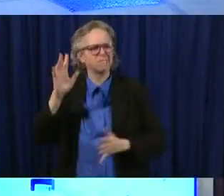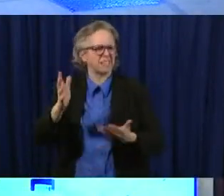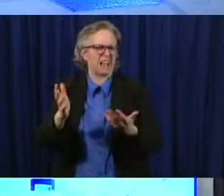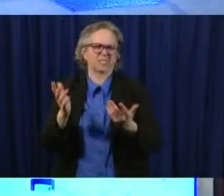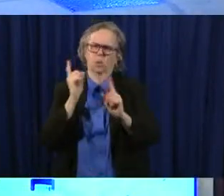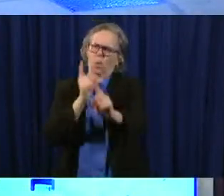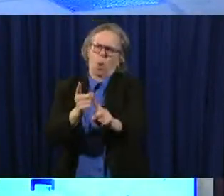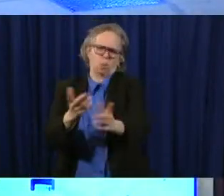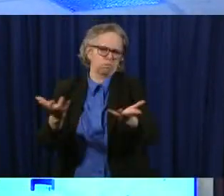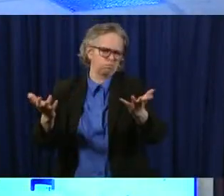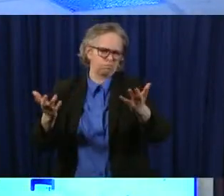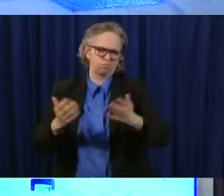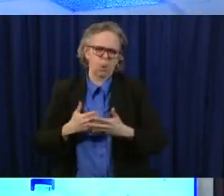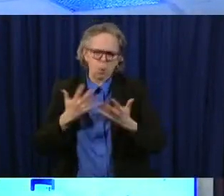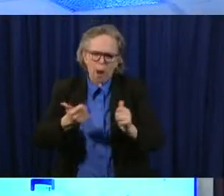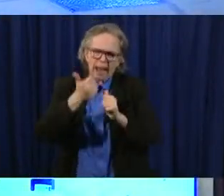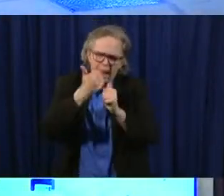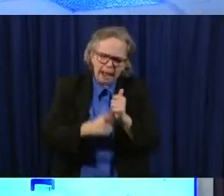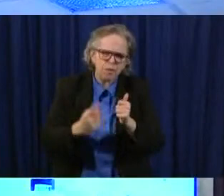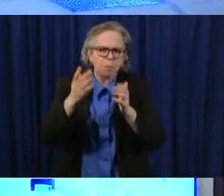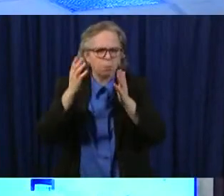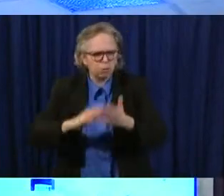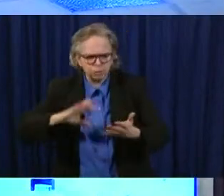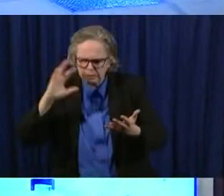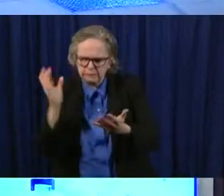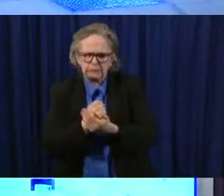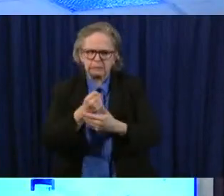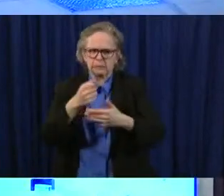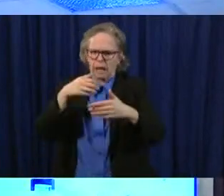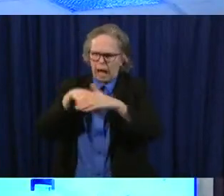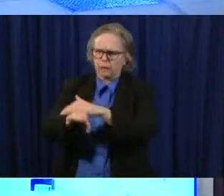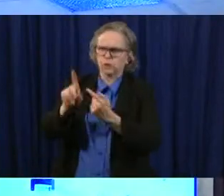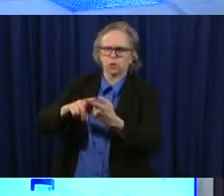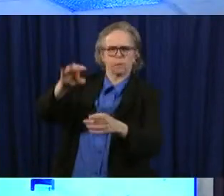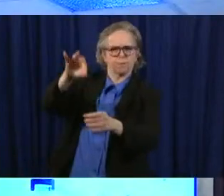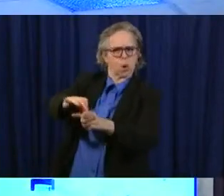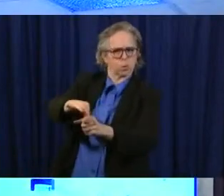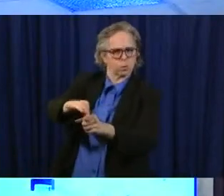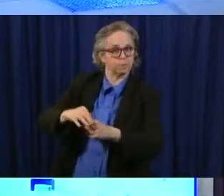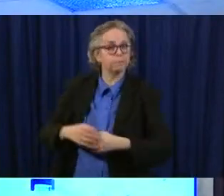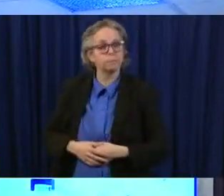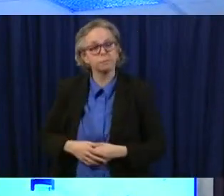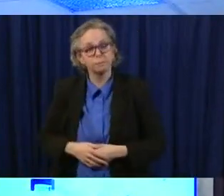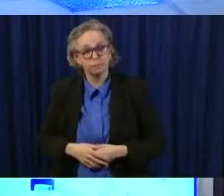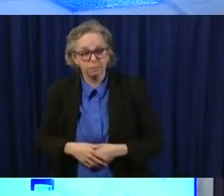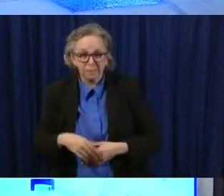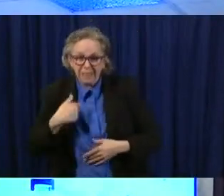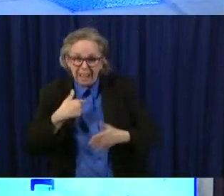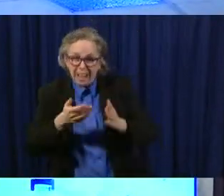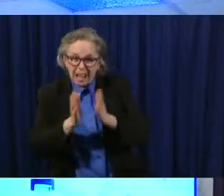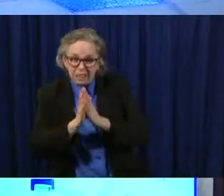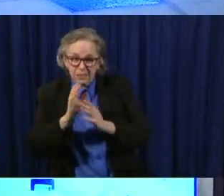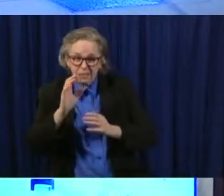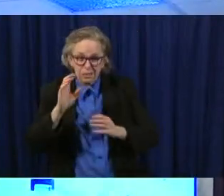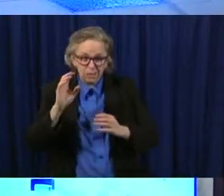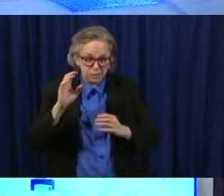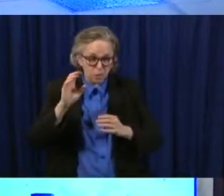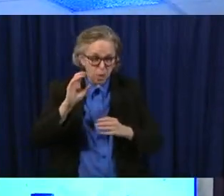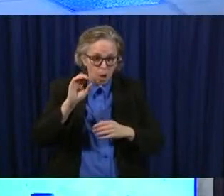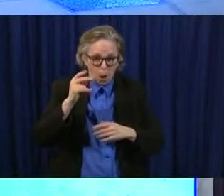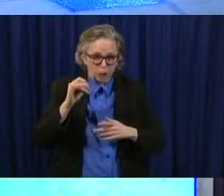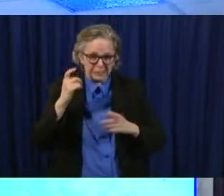uh during this public health emergency we didn't want to ask ohioans to choose between their fundamental rights and their health and thankfully